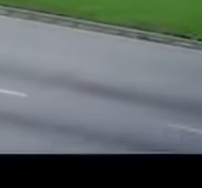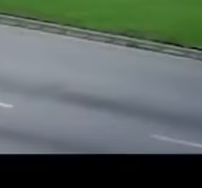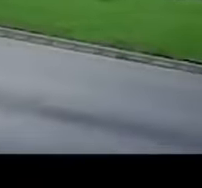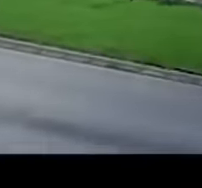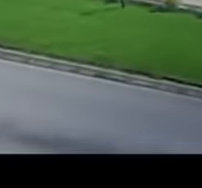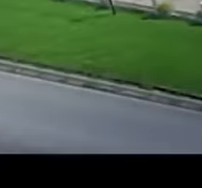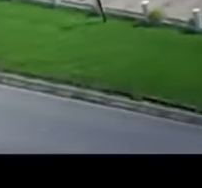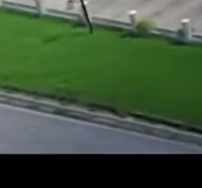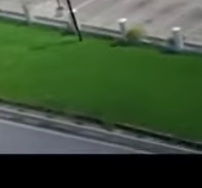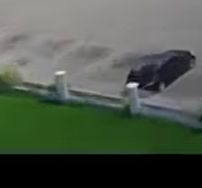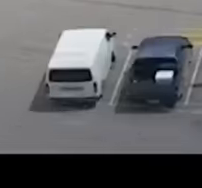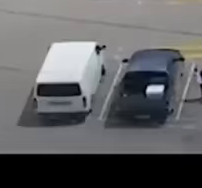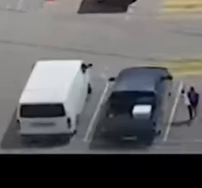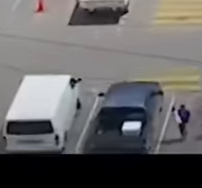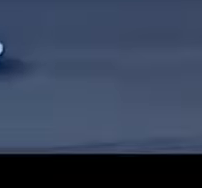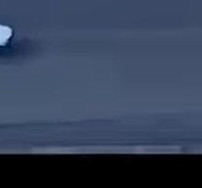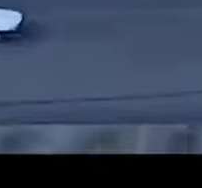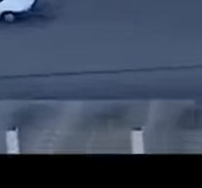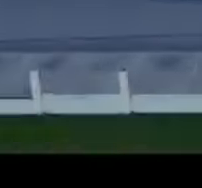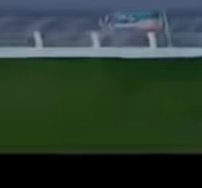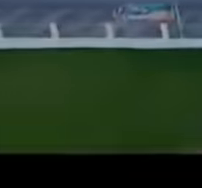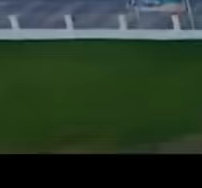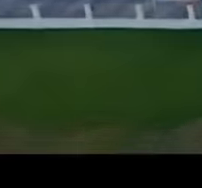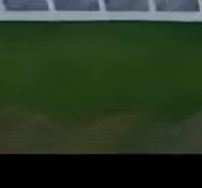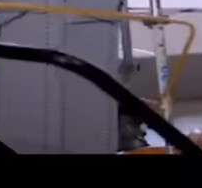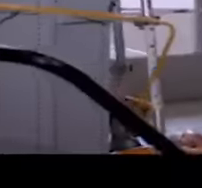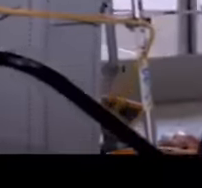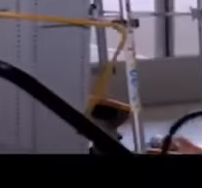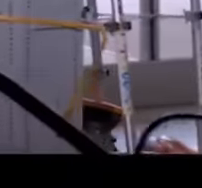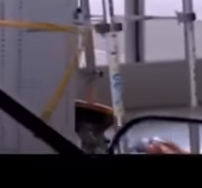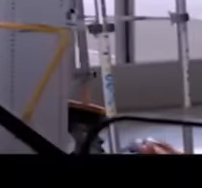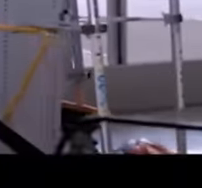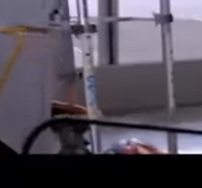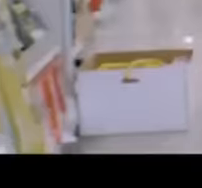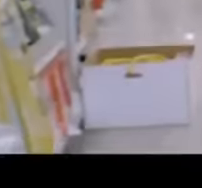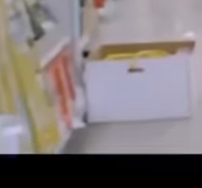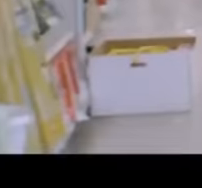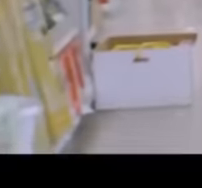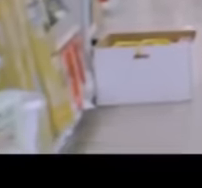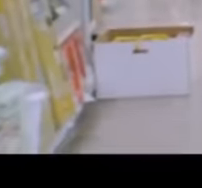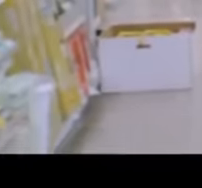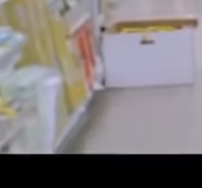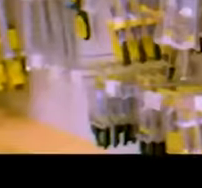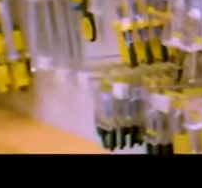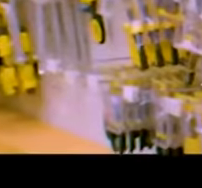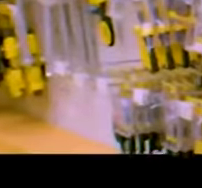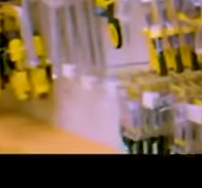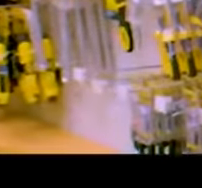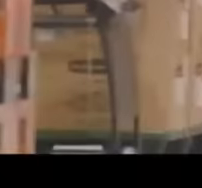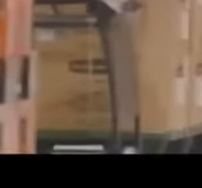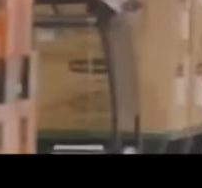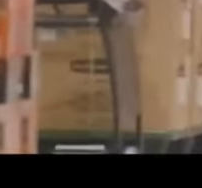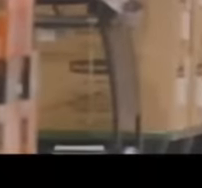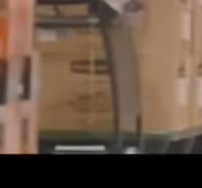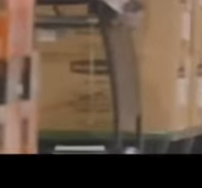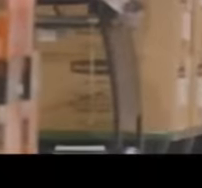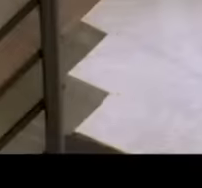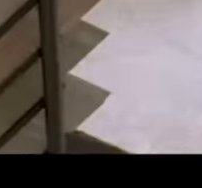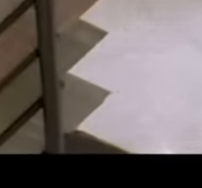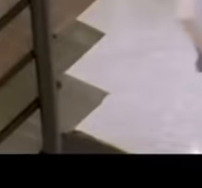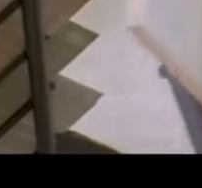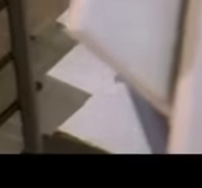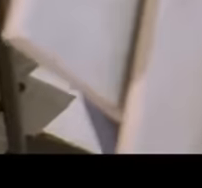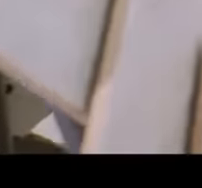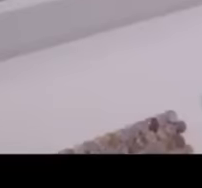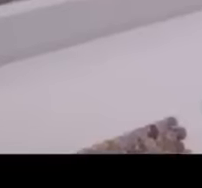We trust the experts at Bagwin Sings and Dan Steele for everyday value, exceptional quality and the best brands.